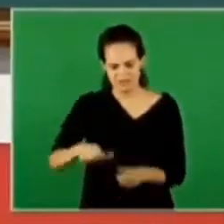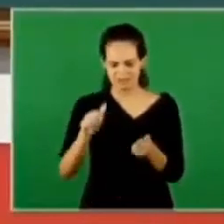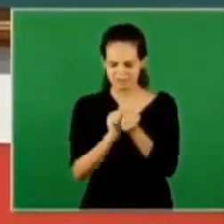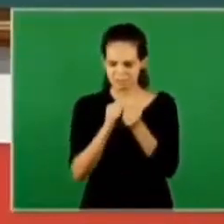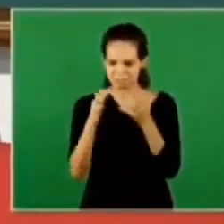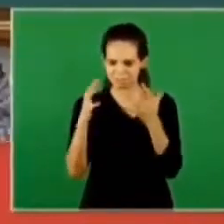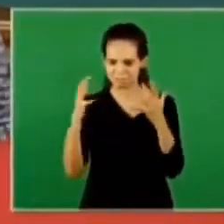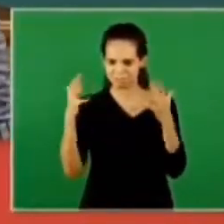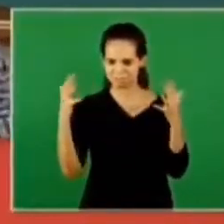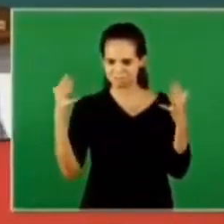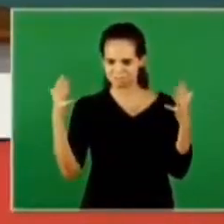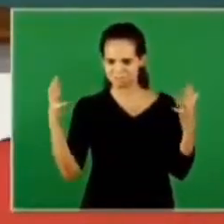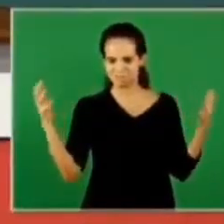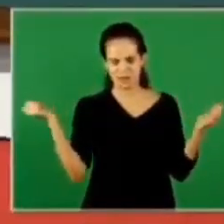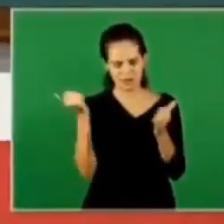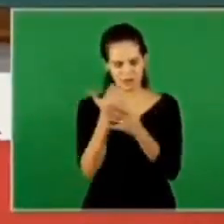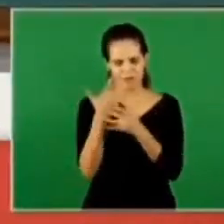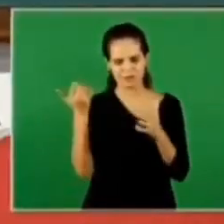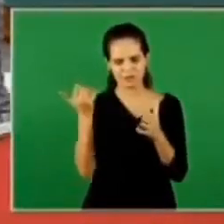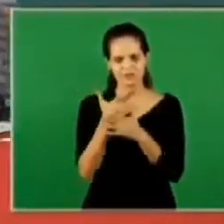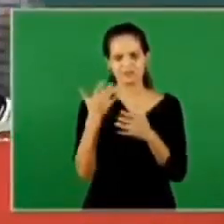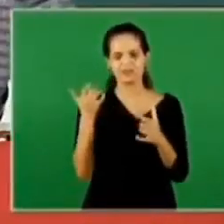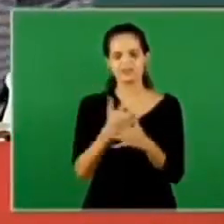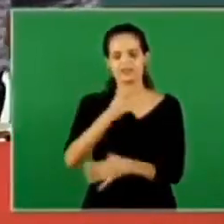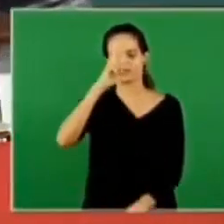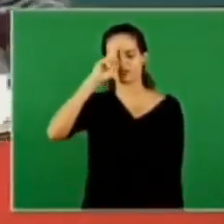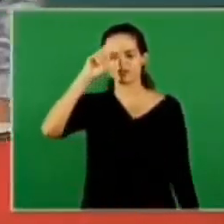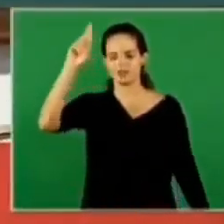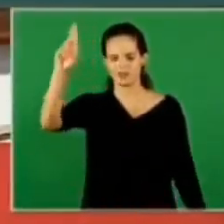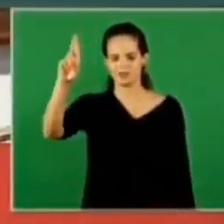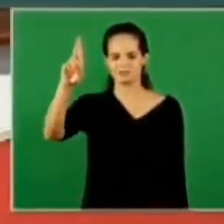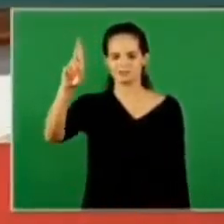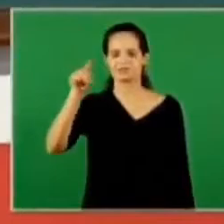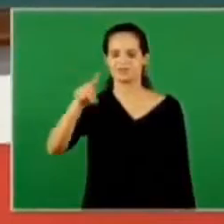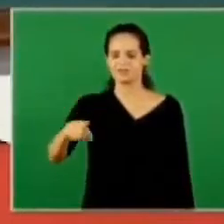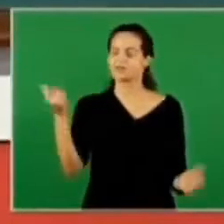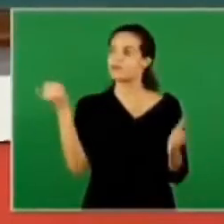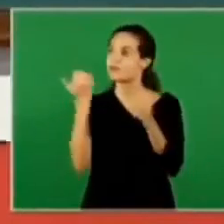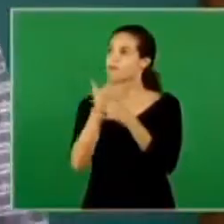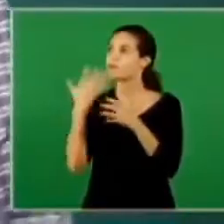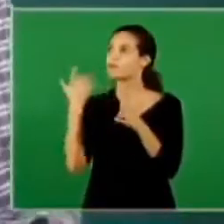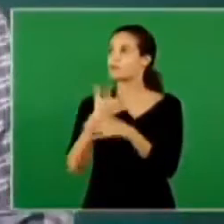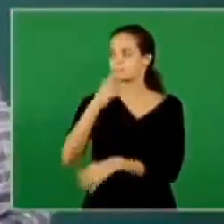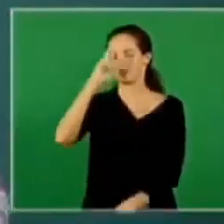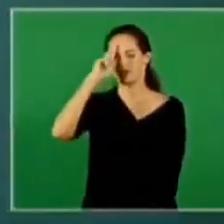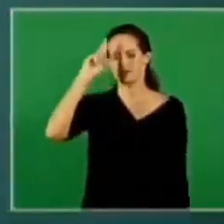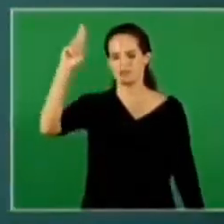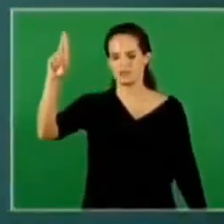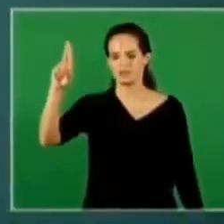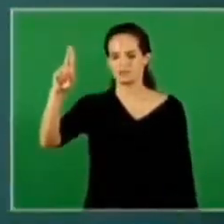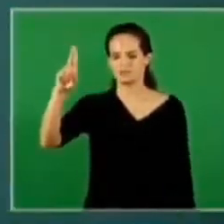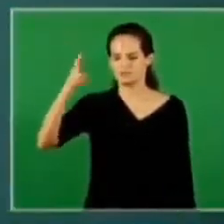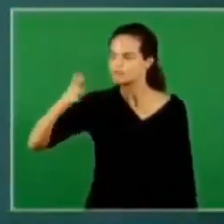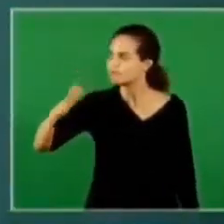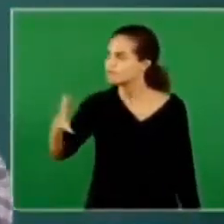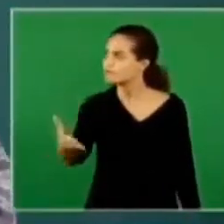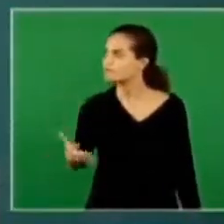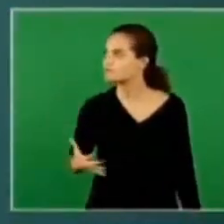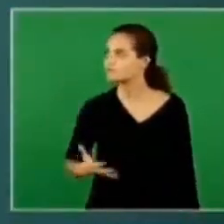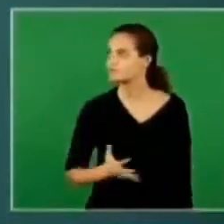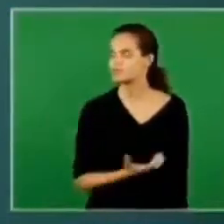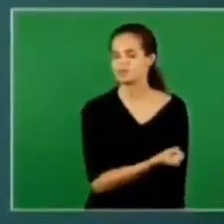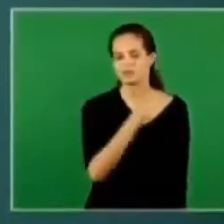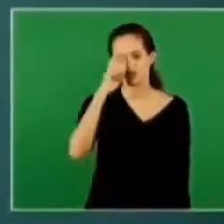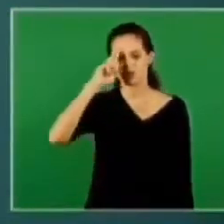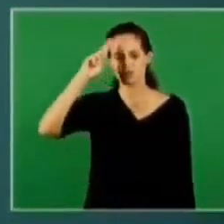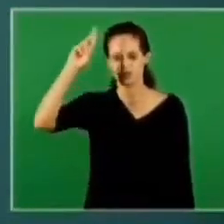and that's why you will glorify and that's why we praise the name of the lord and that's why you praise the